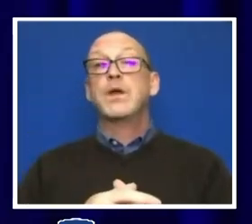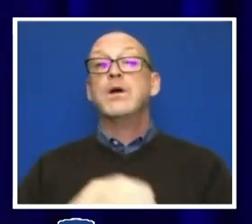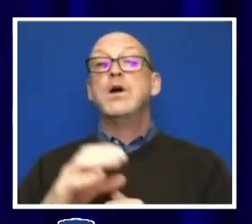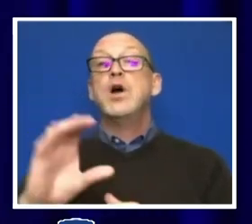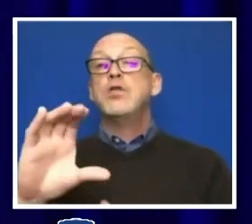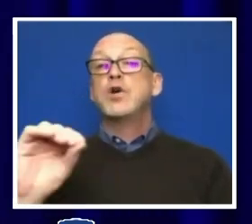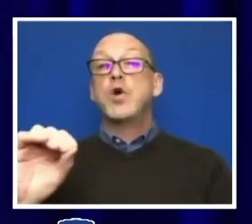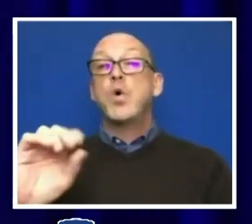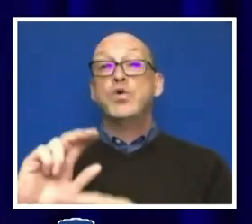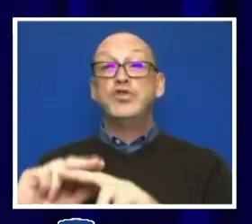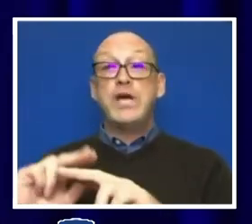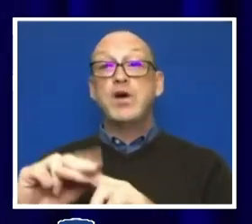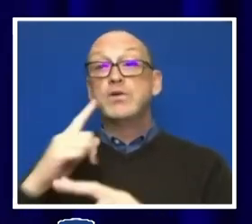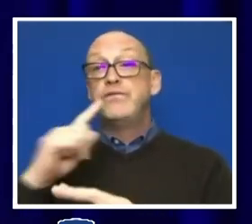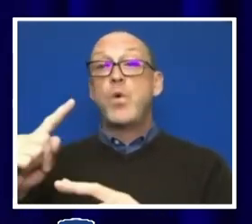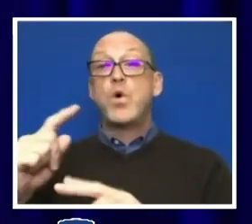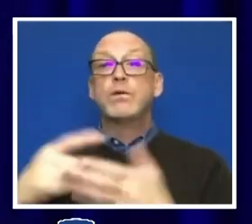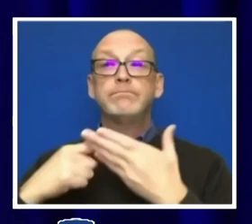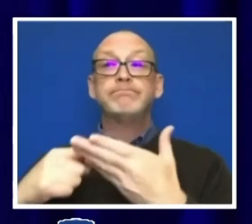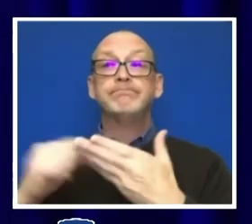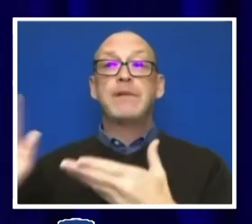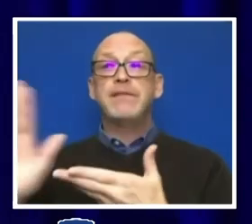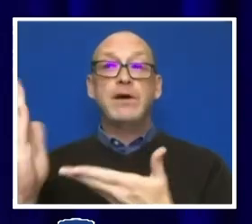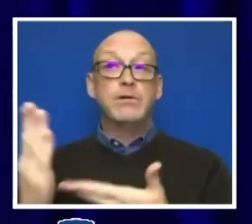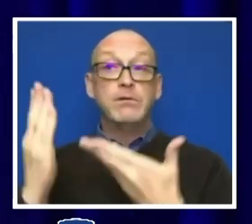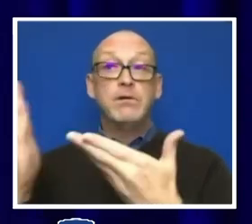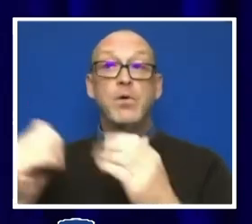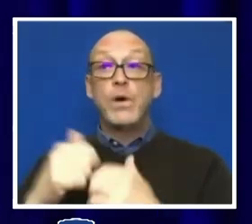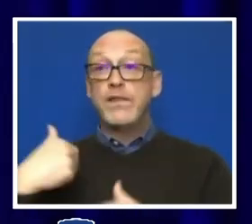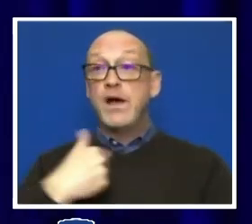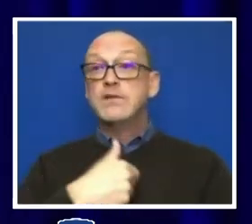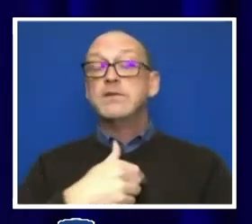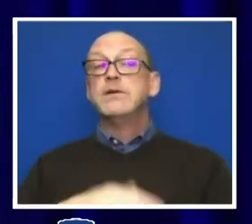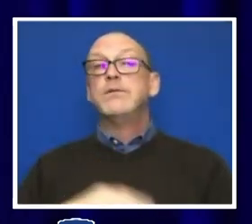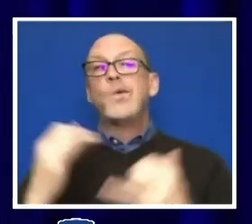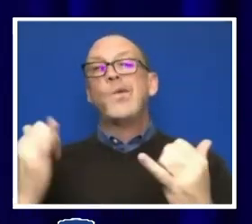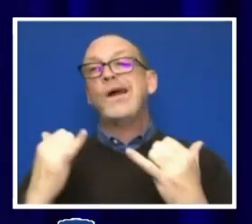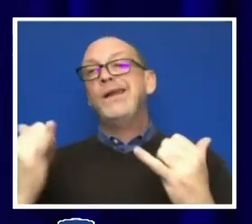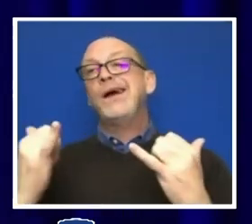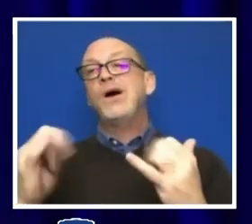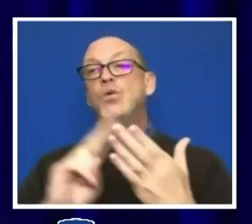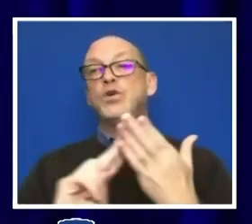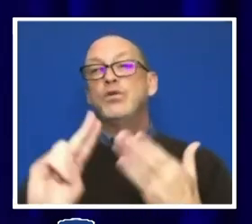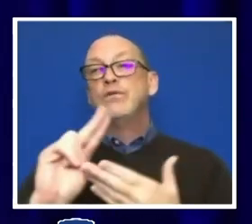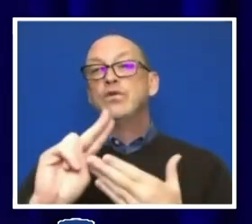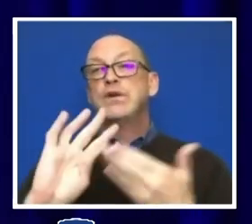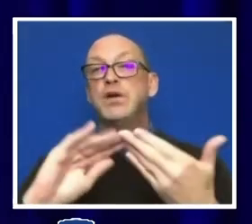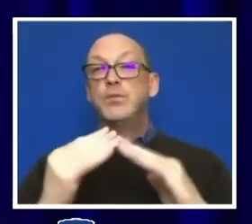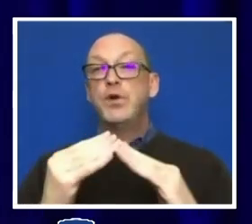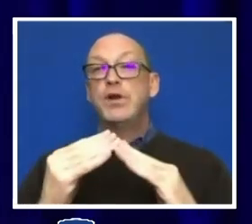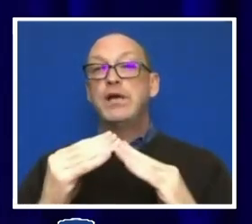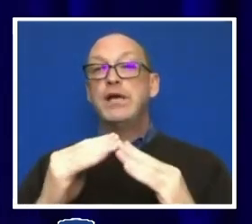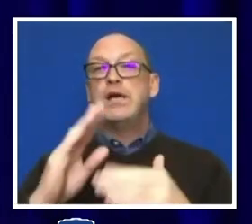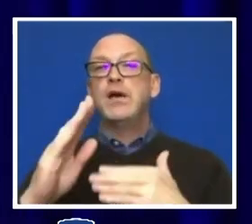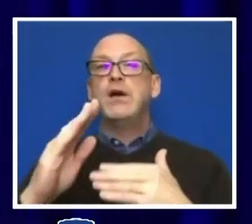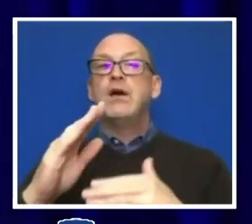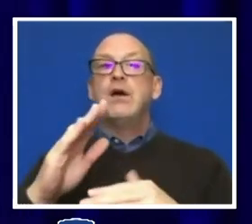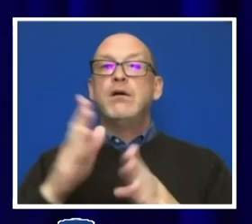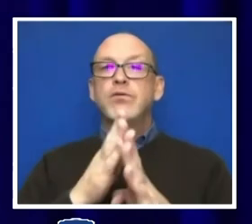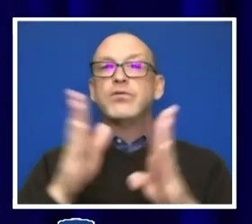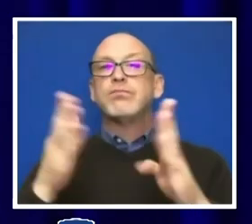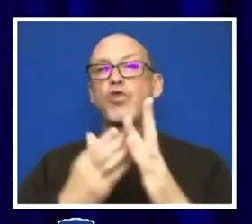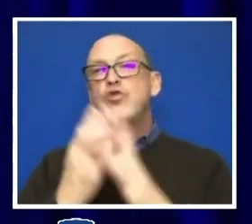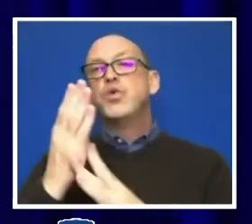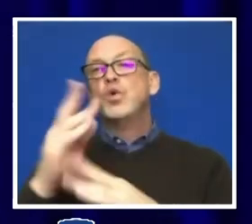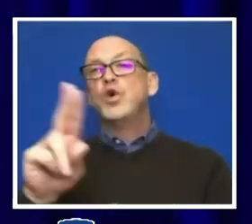for discussing their recommendations with us. Right now in university communities across the nation, we face